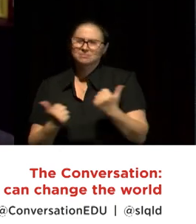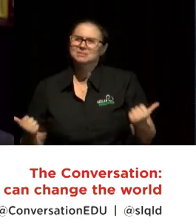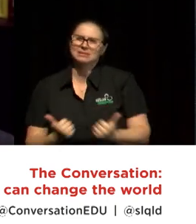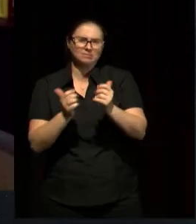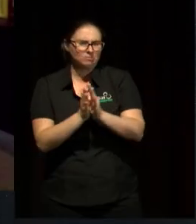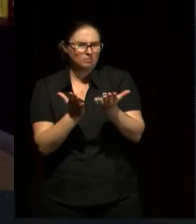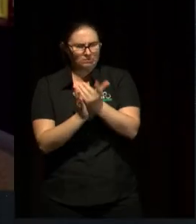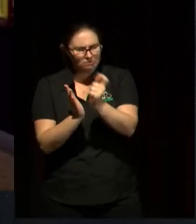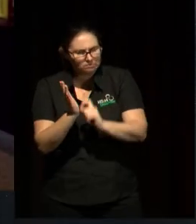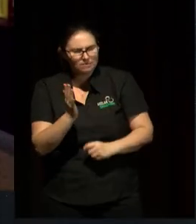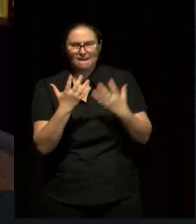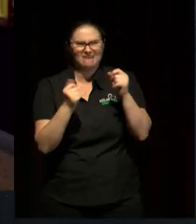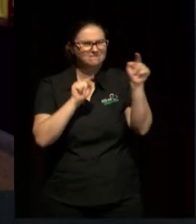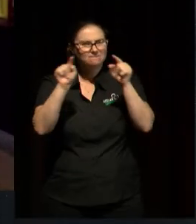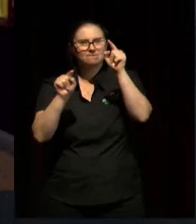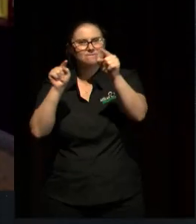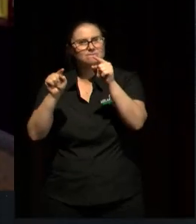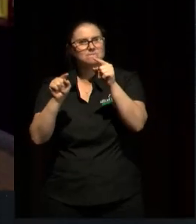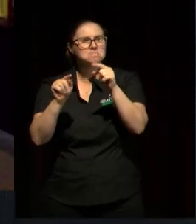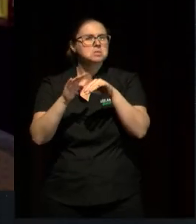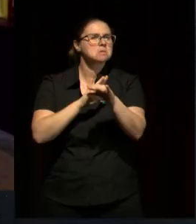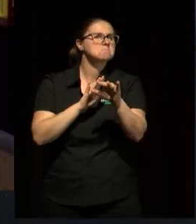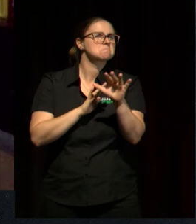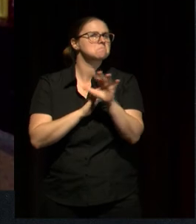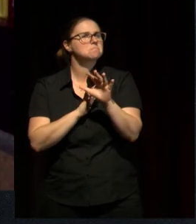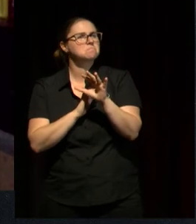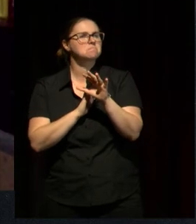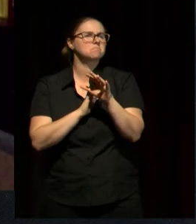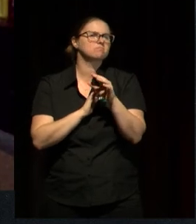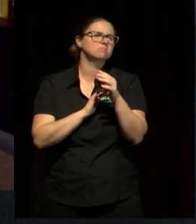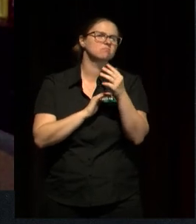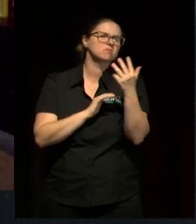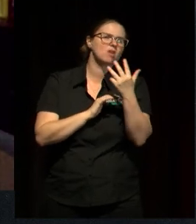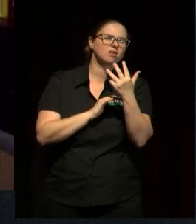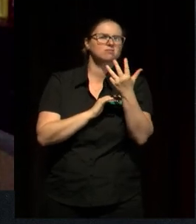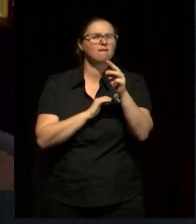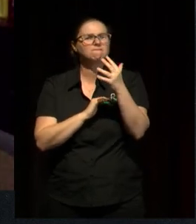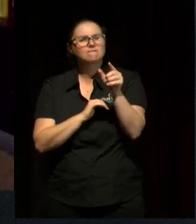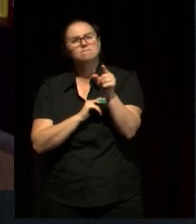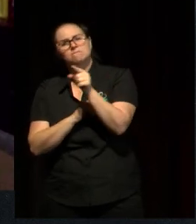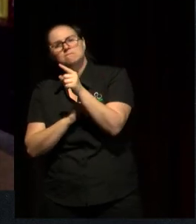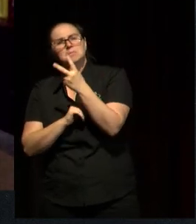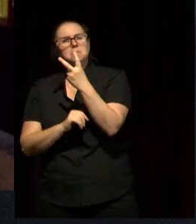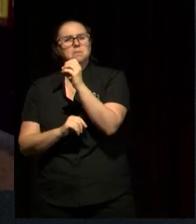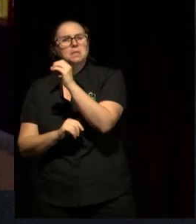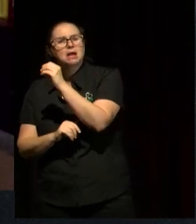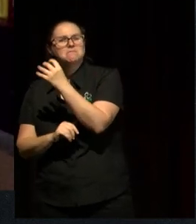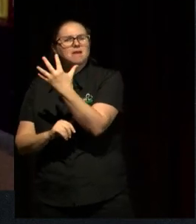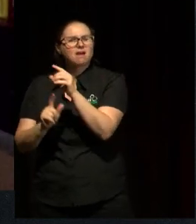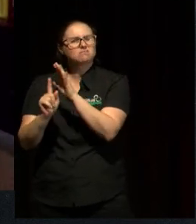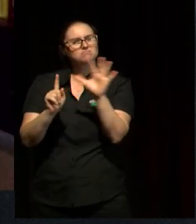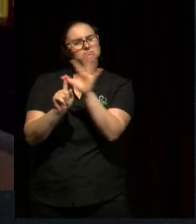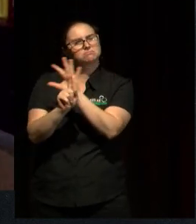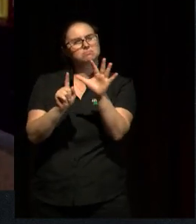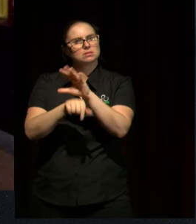or having been published, particularly in the sort of late 90s, early 2000s, where people talked about their childhoods. It's usually people